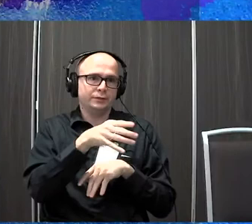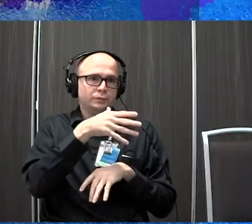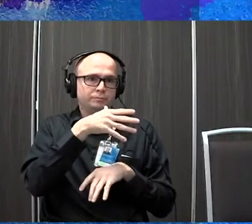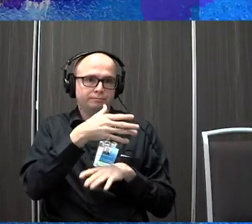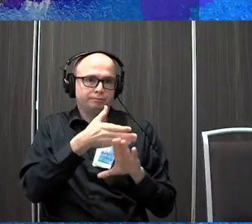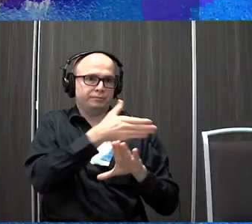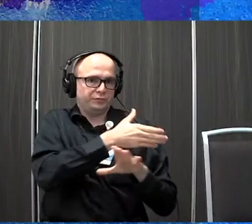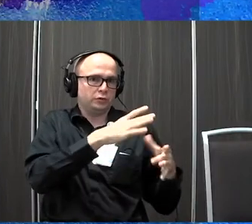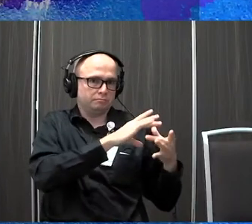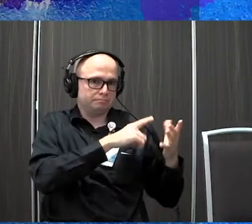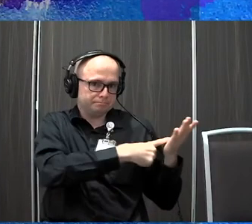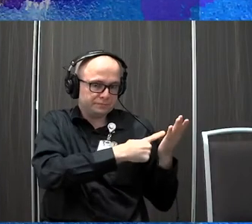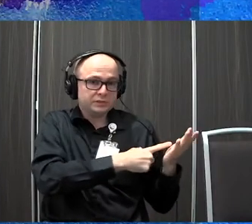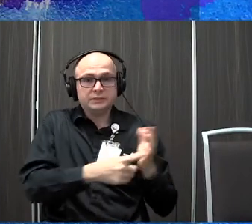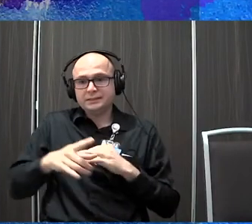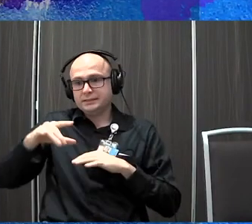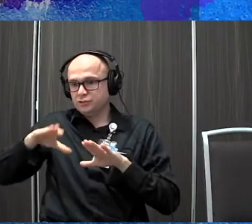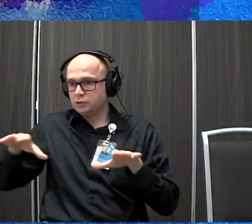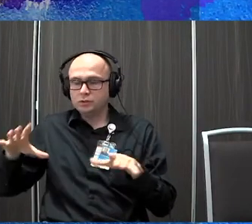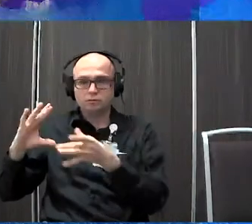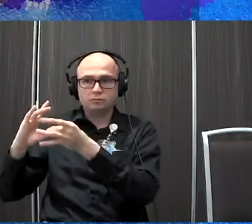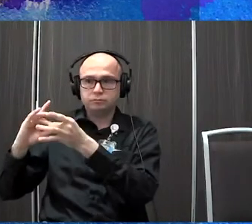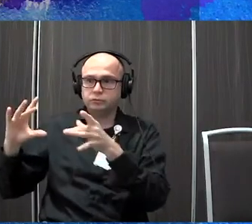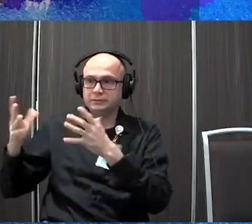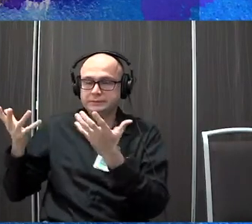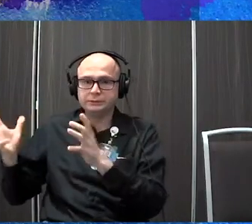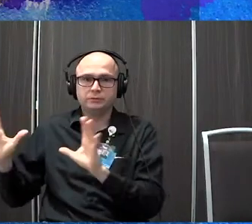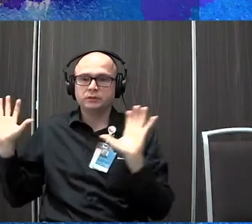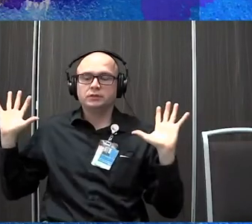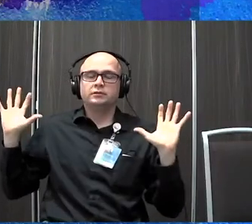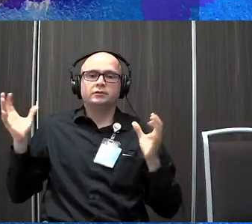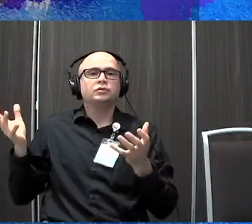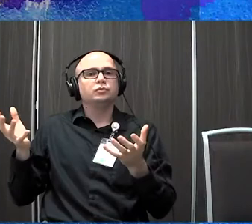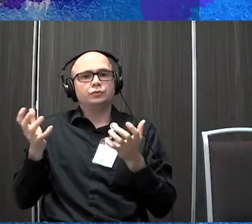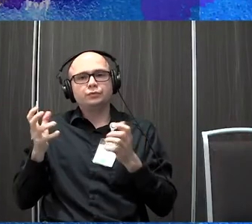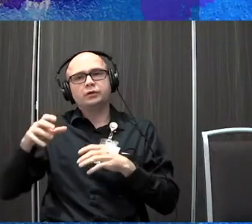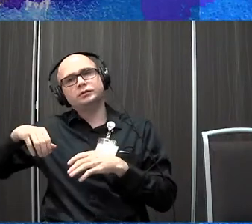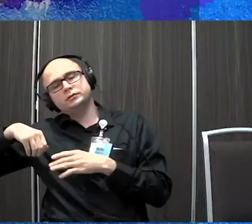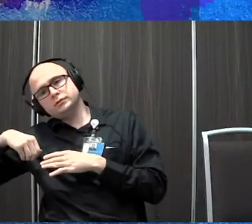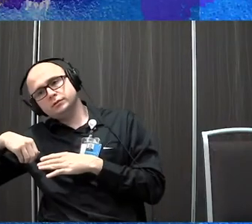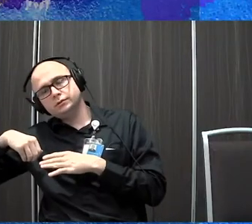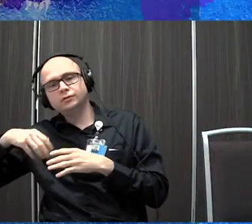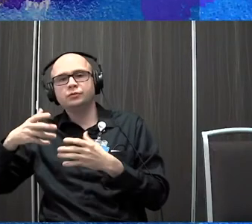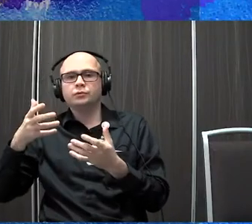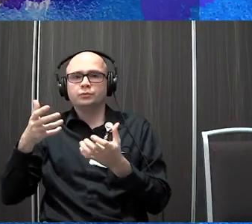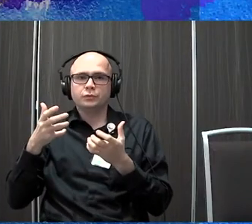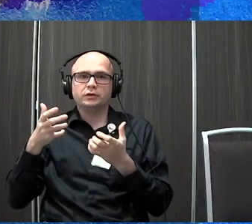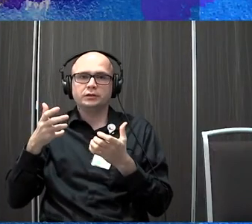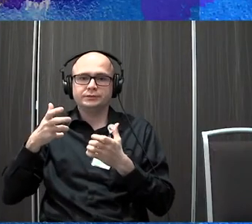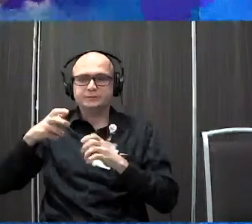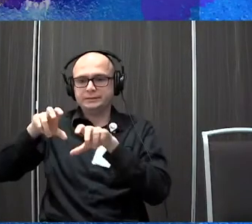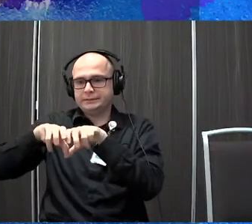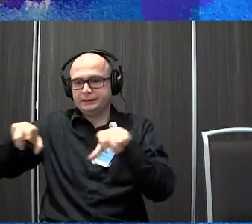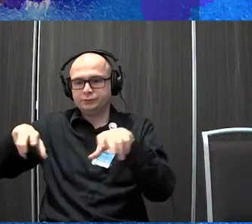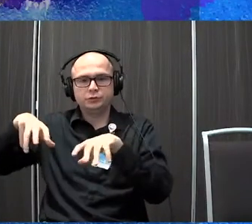you know, your children are very hesitant to let go, you know, as they're first starting to stand, they want to lean against the surface. They want to hold onto the couch.